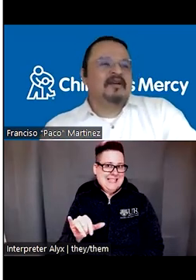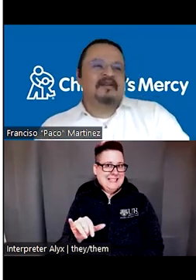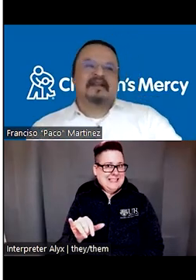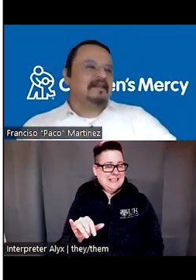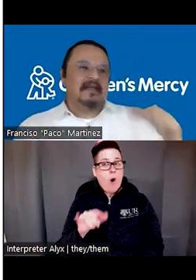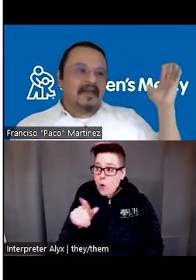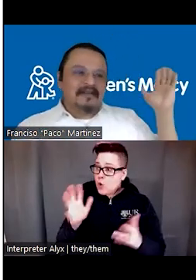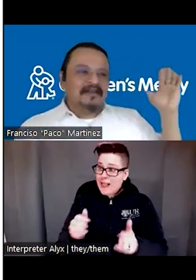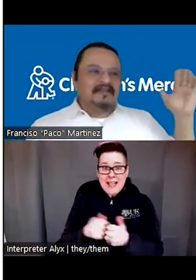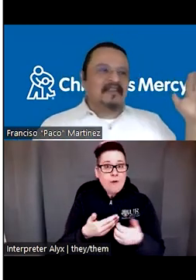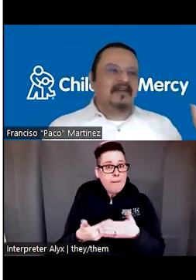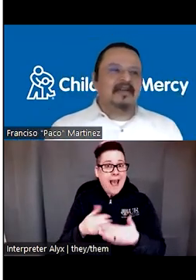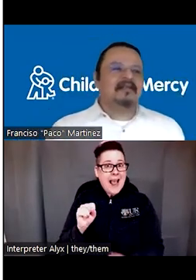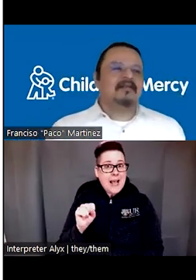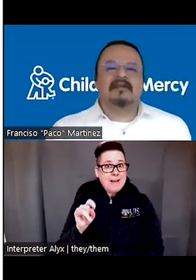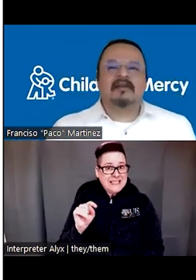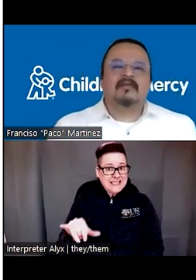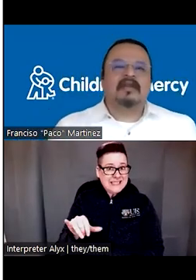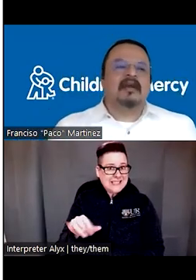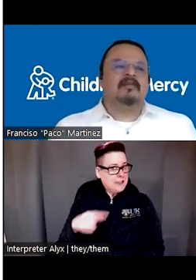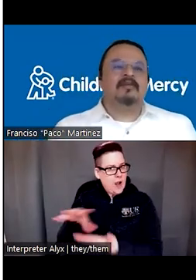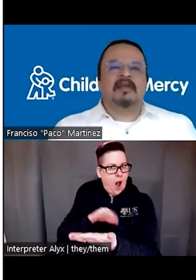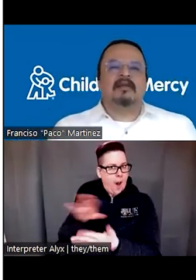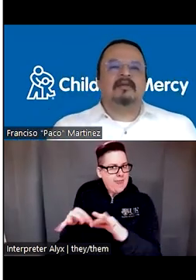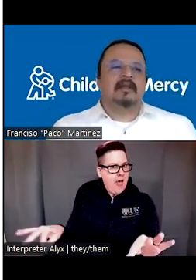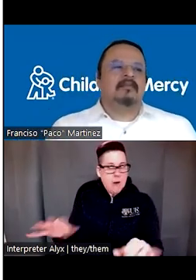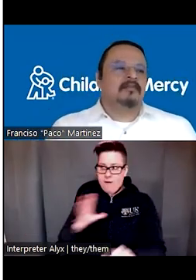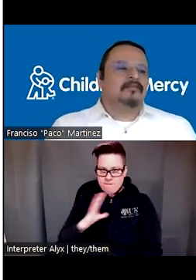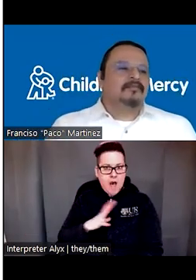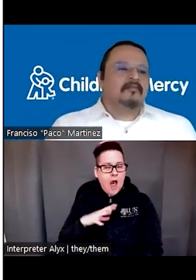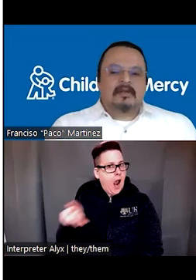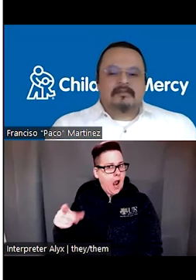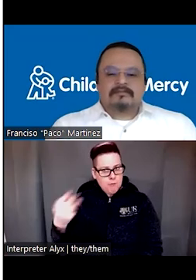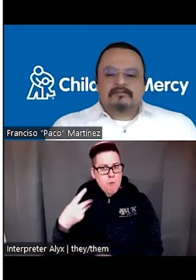So that's fine. That's fine. We are communicating with them.